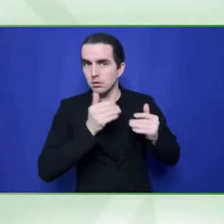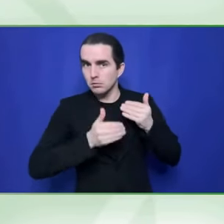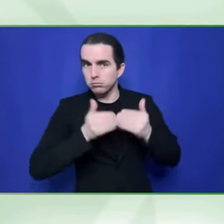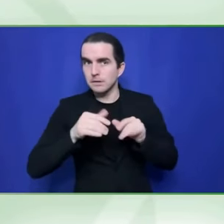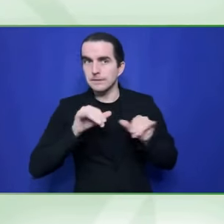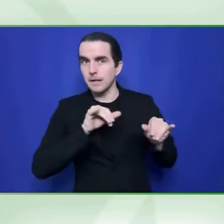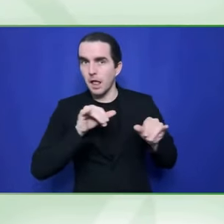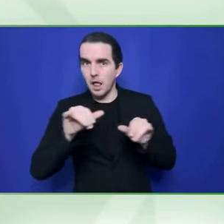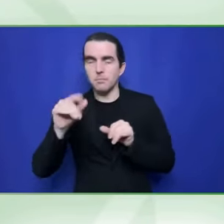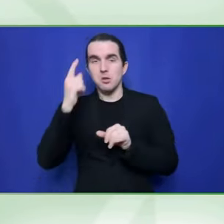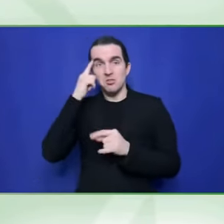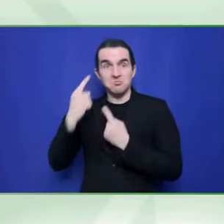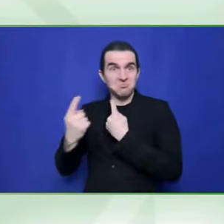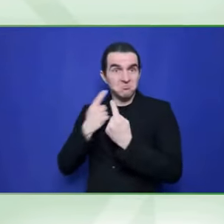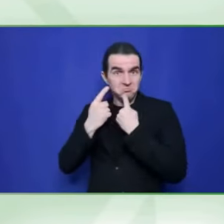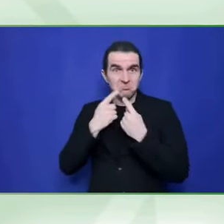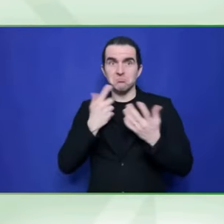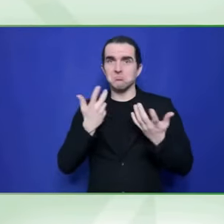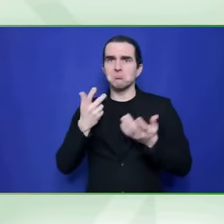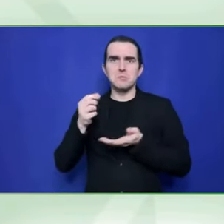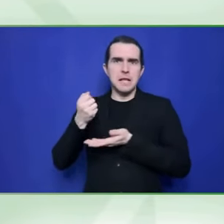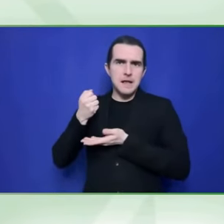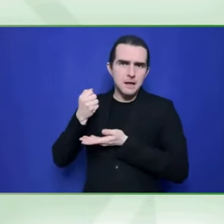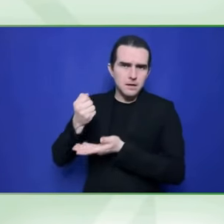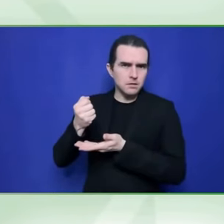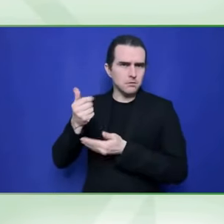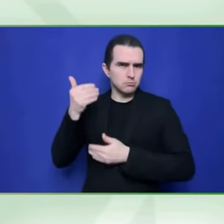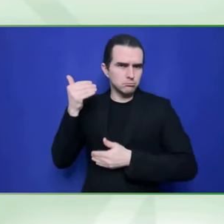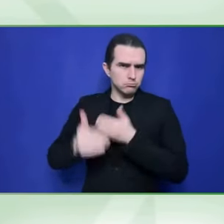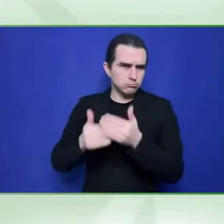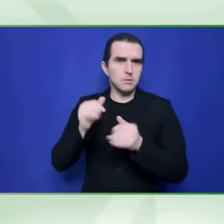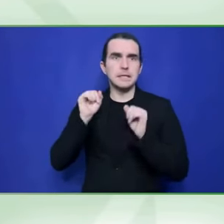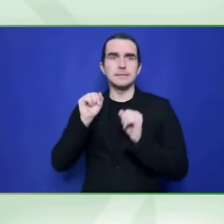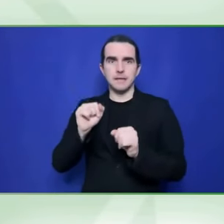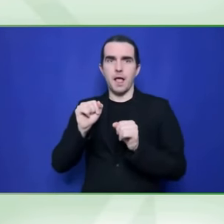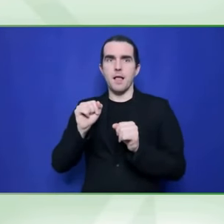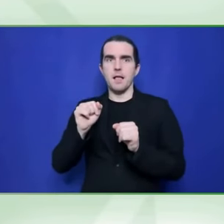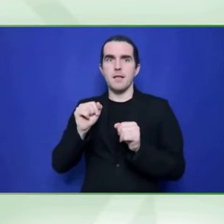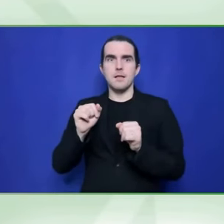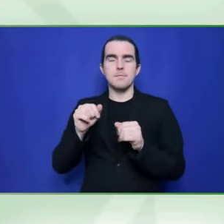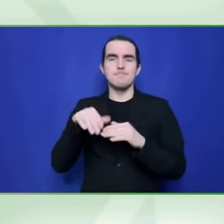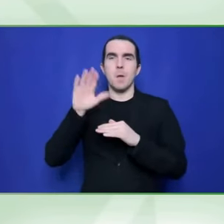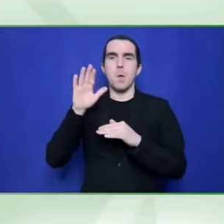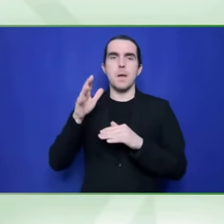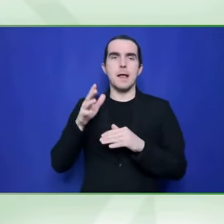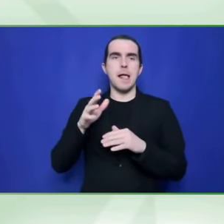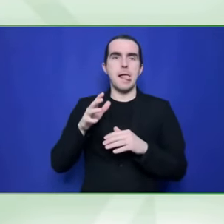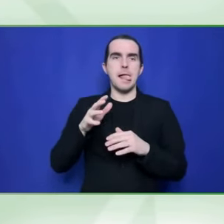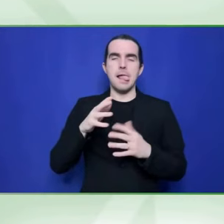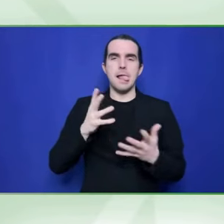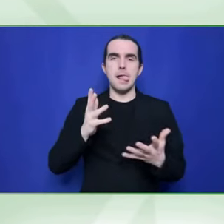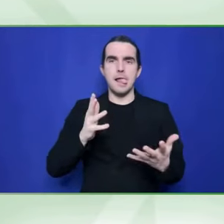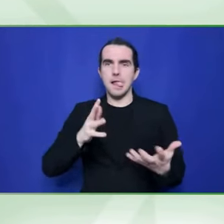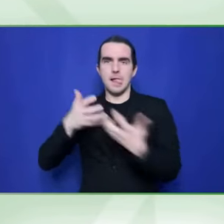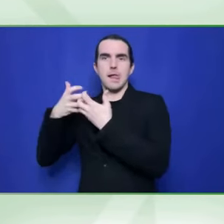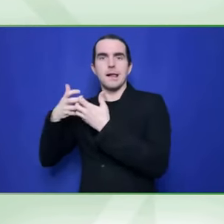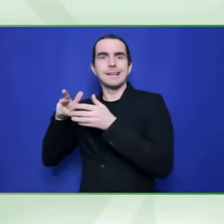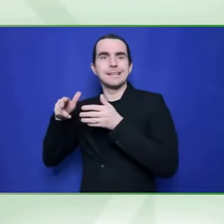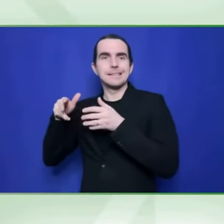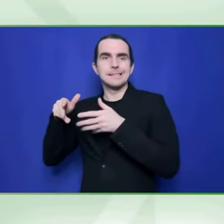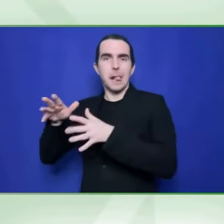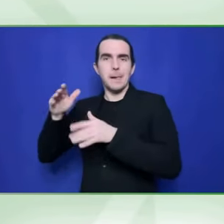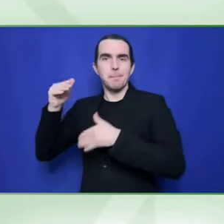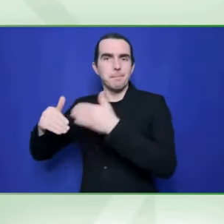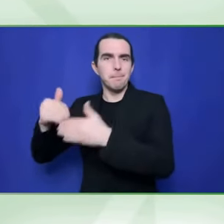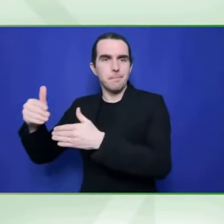supply chains. And there are a lot of tells in how a company is either responsibly or not responsibly managing